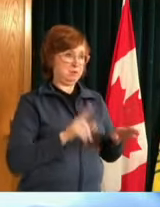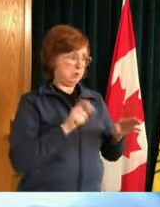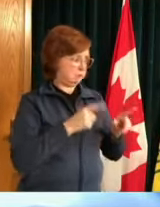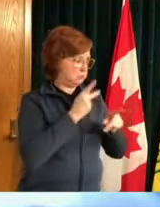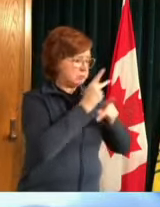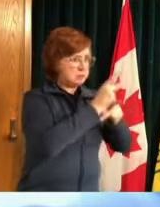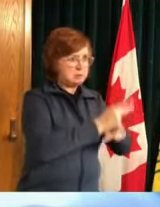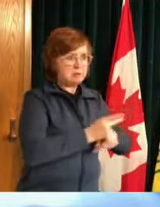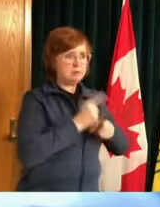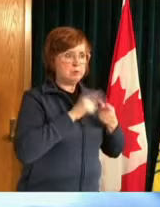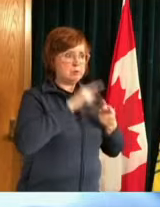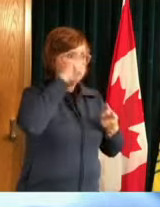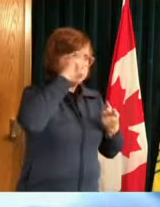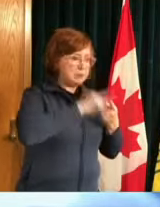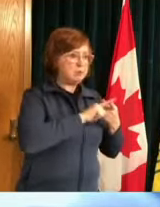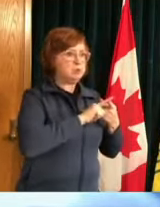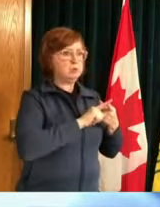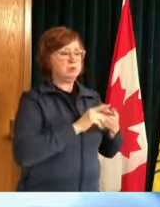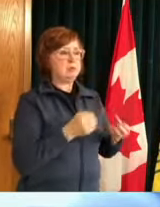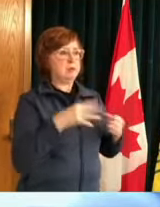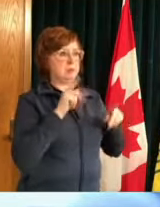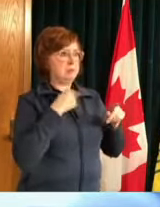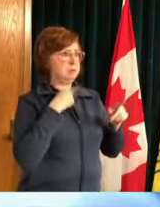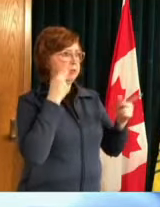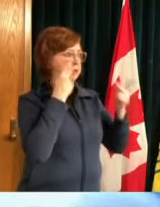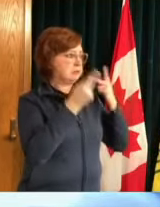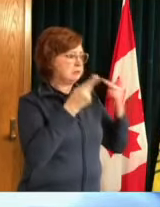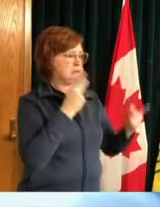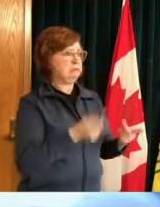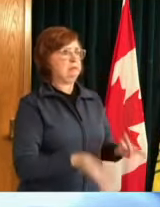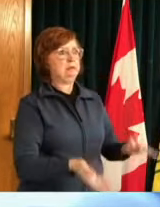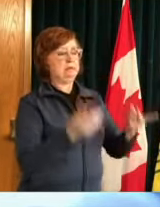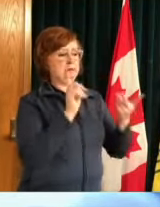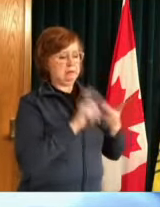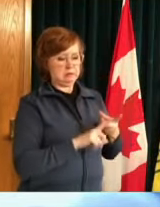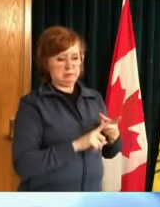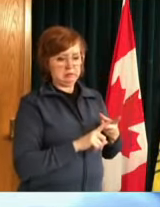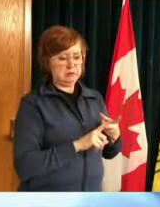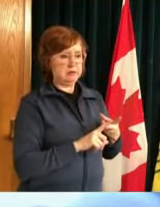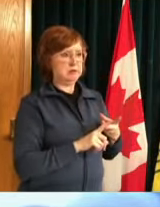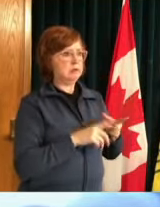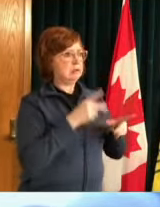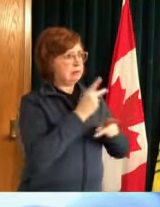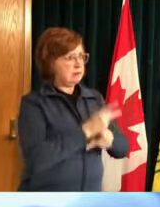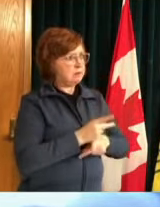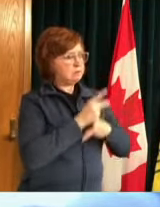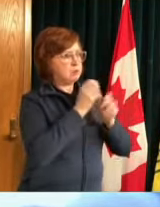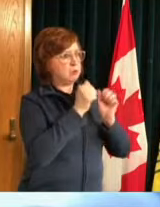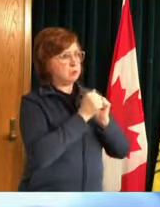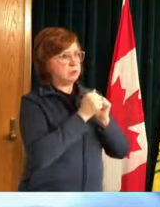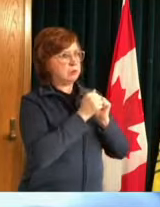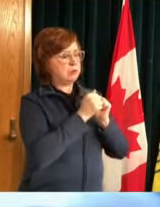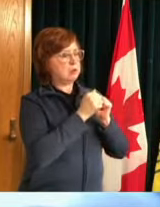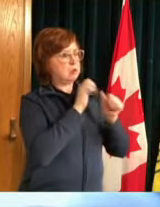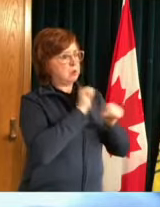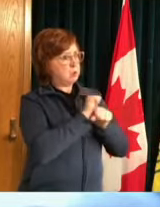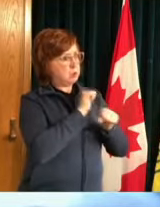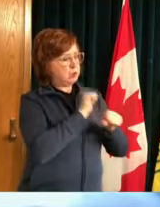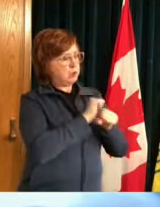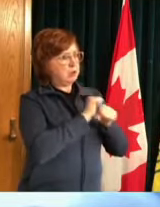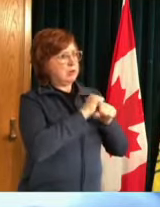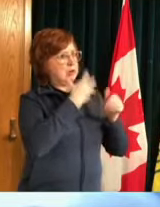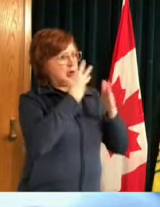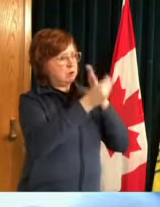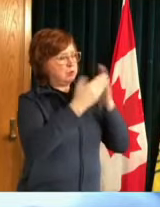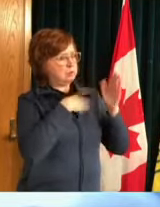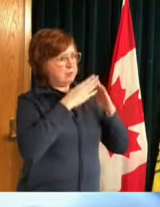contacts um being very careful if we have to work outside the home our court protocols at work must